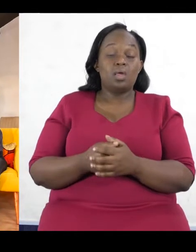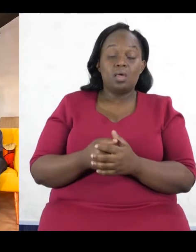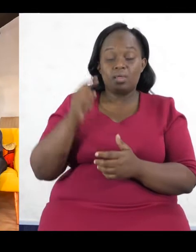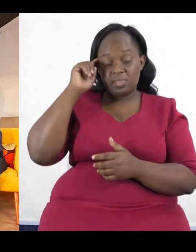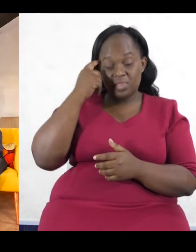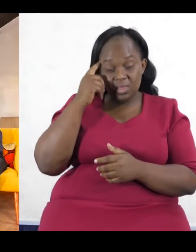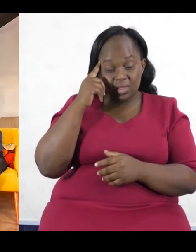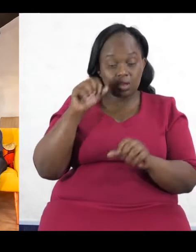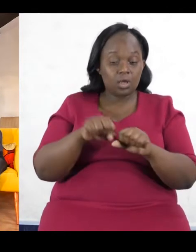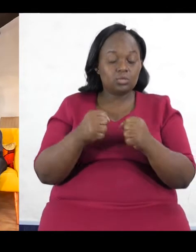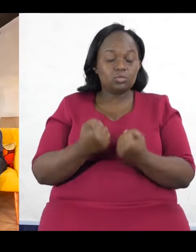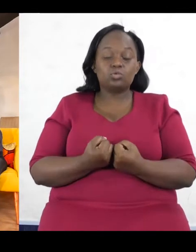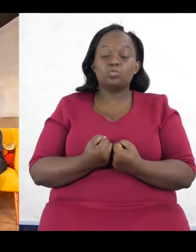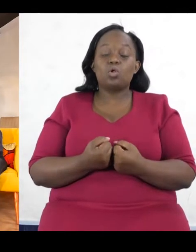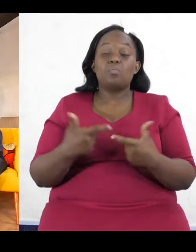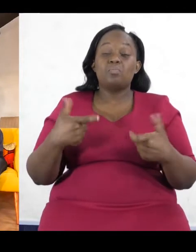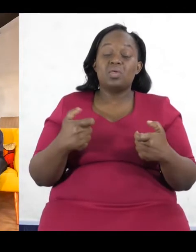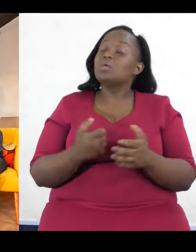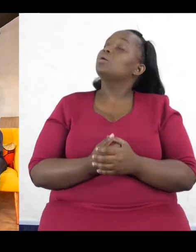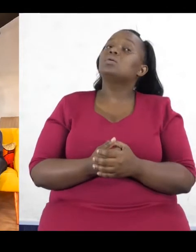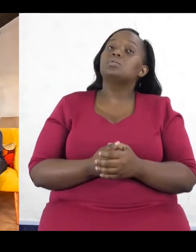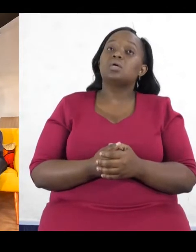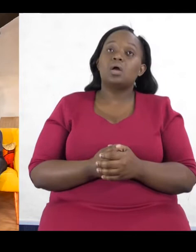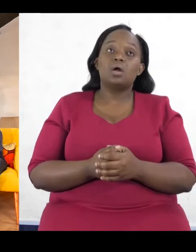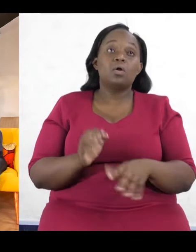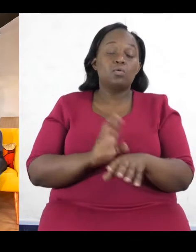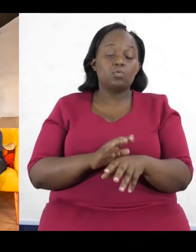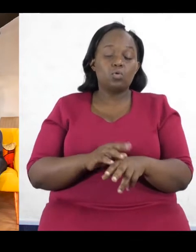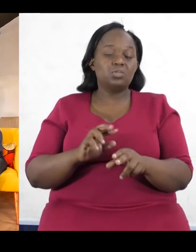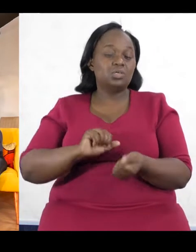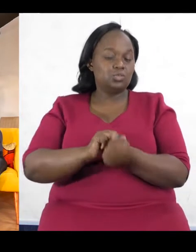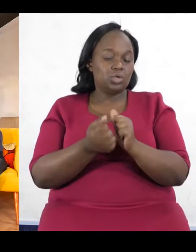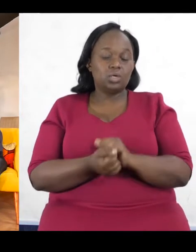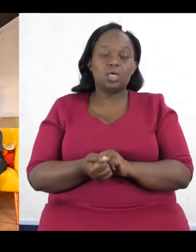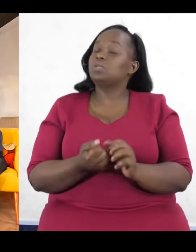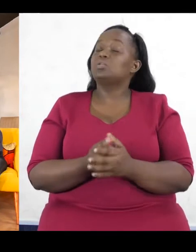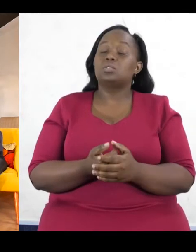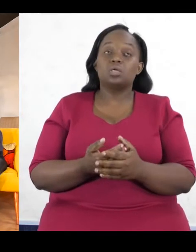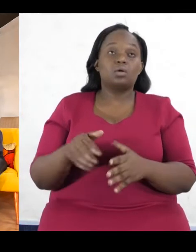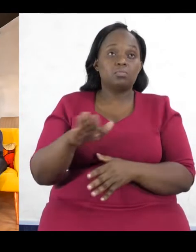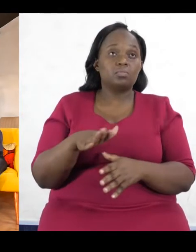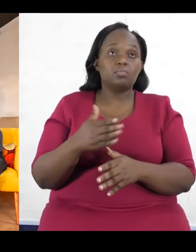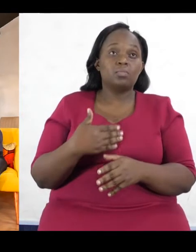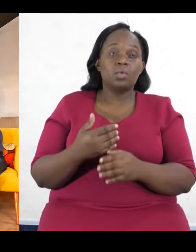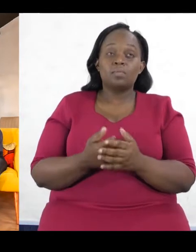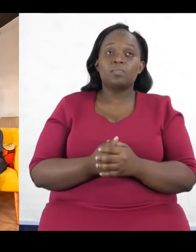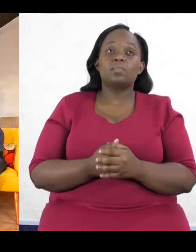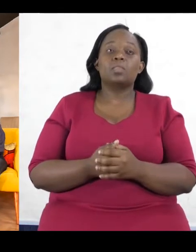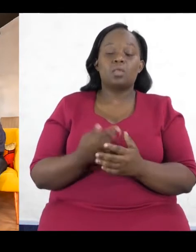That young people are saying more and more, Fagiawate. Fagiawate, Fagiawate. I watched a clip, I think, by Eric O'Malley. they remember